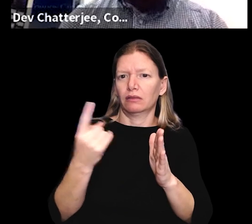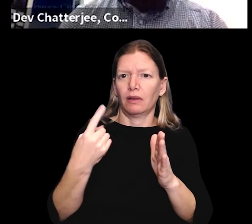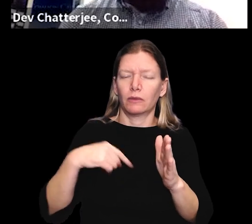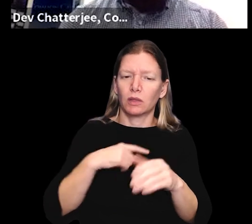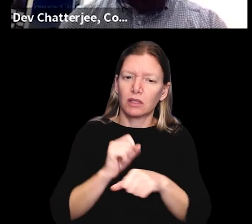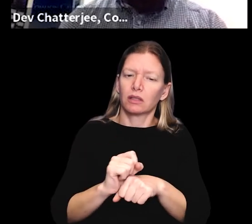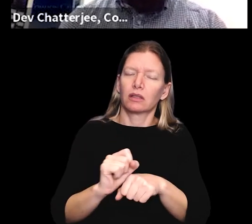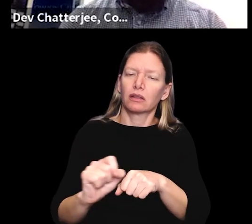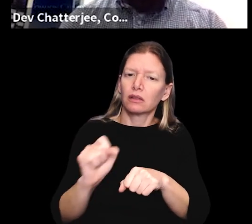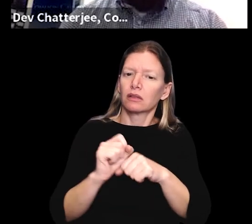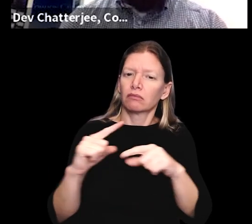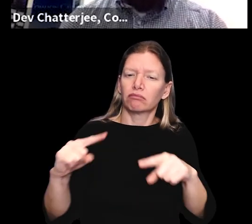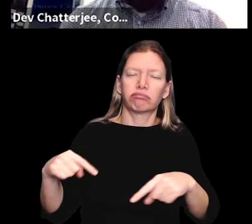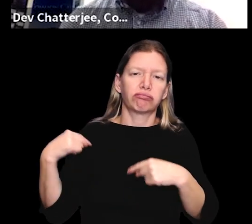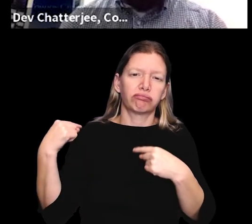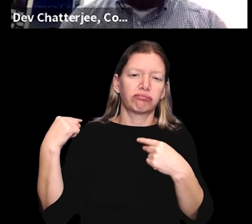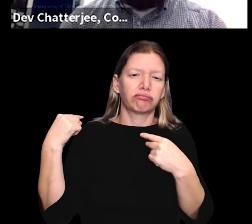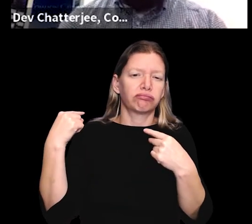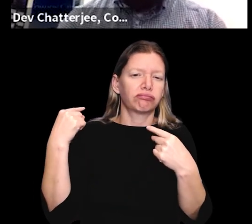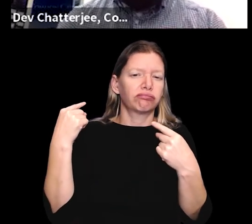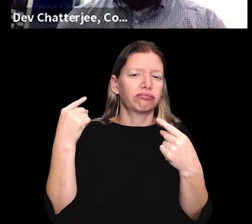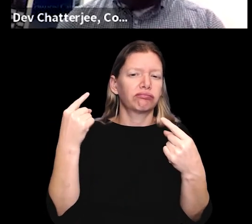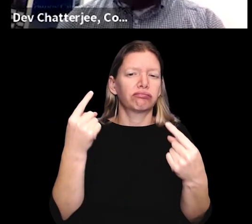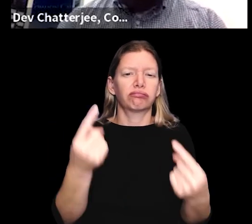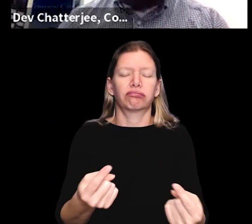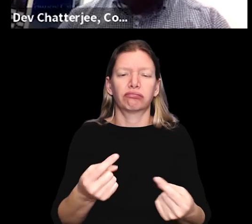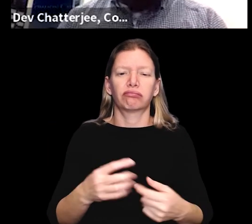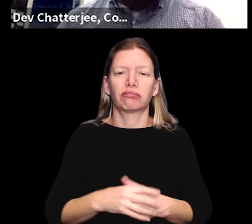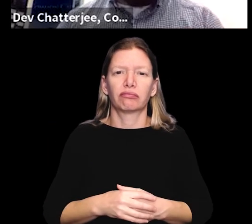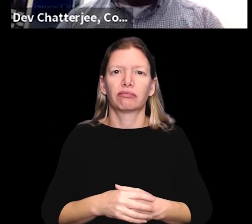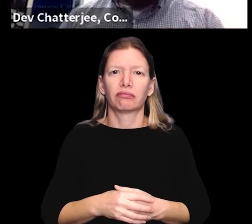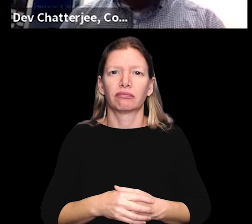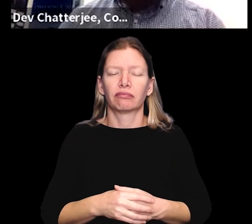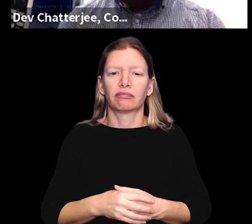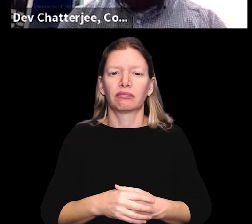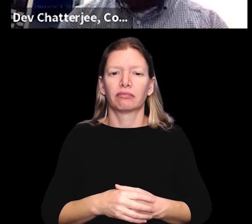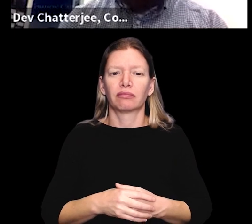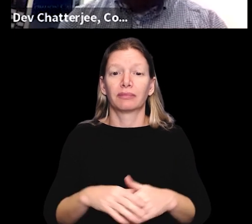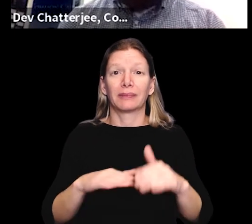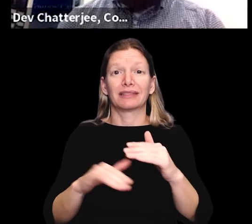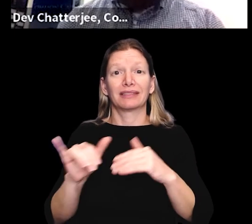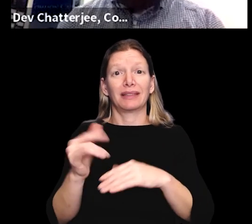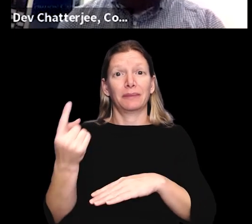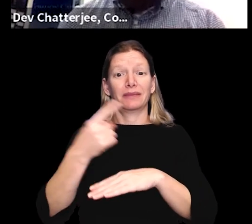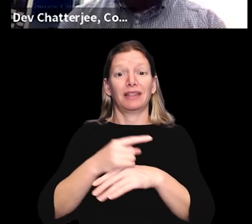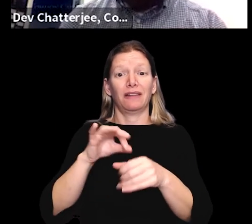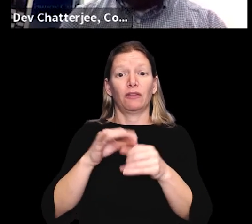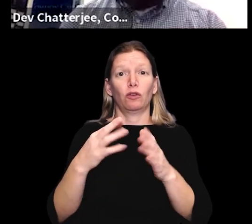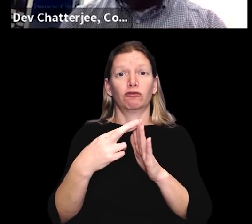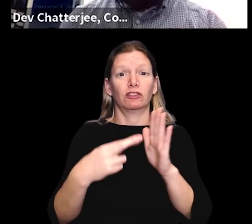is something that our coalition has been working on for a very long time now. And basically